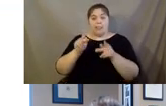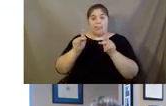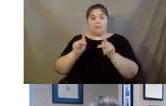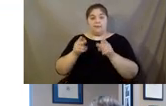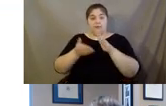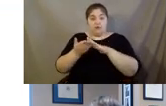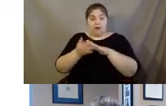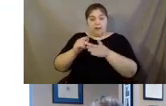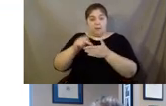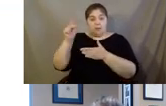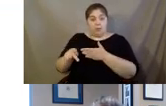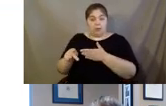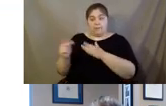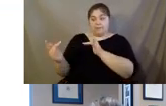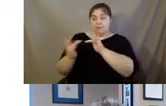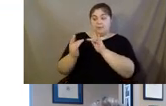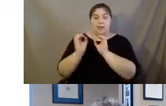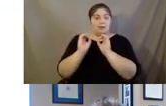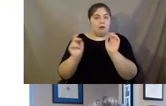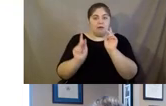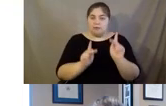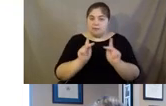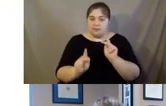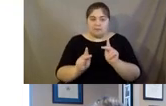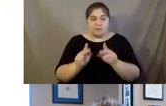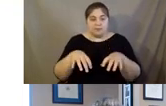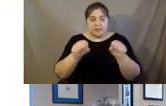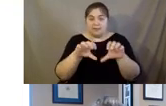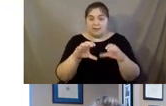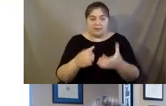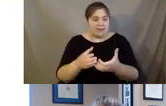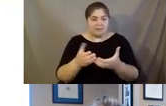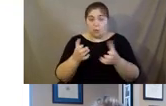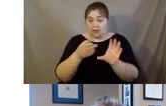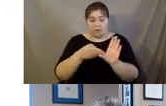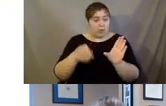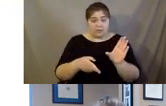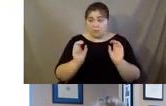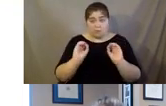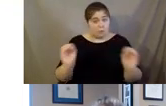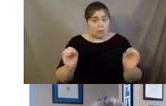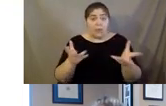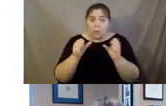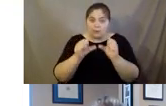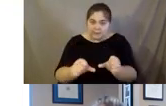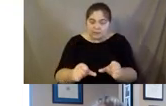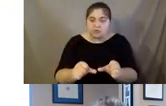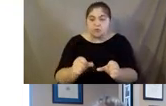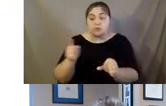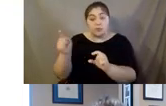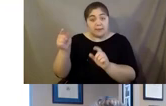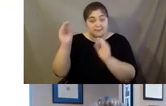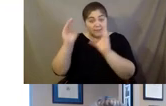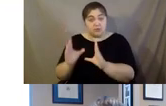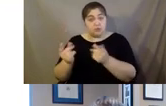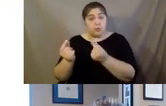reached out and none of the folks who were taking the class at the time wanted to just quit at that point. So, she personally took it